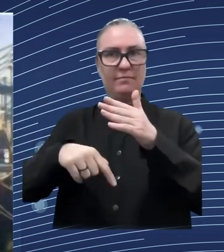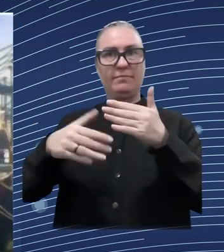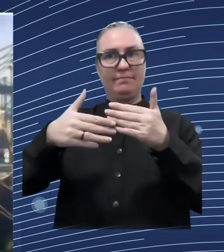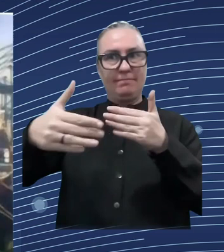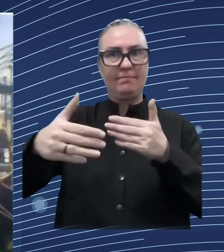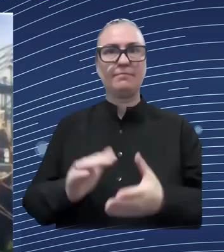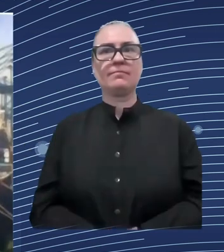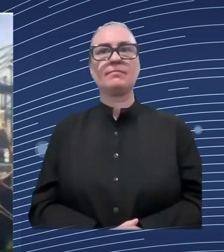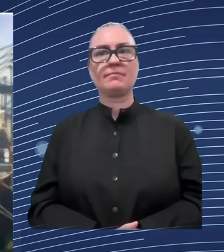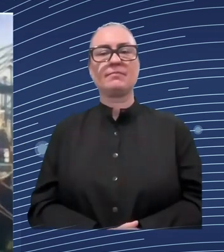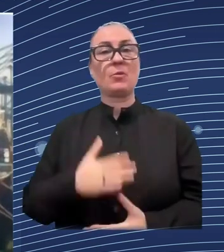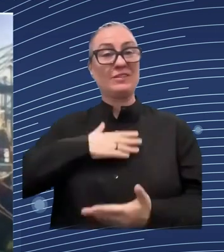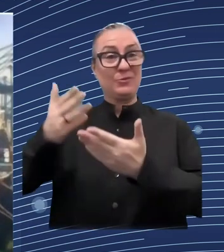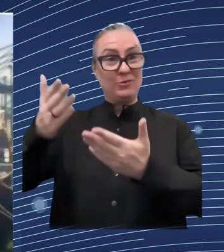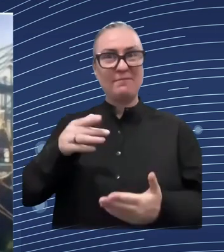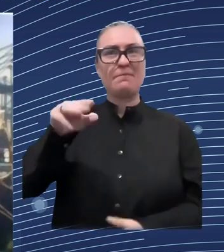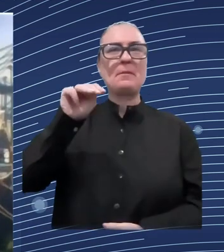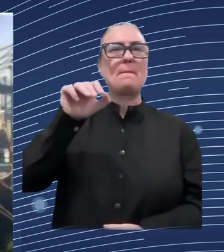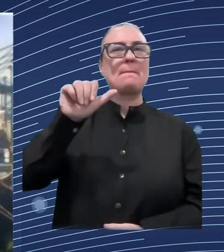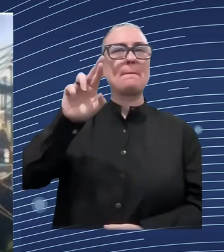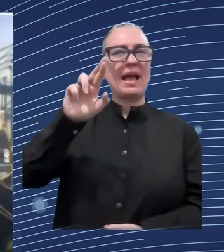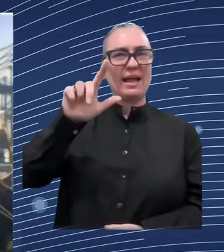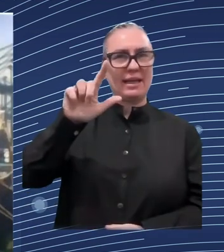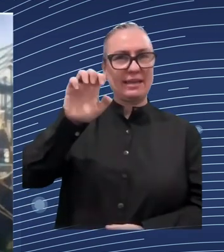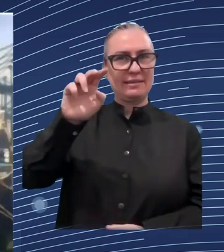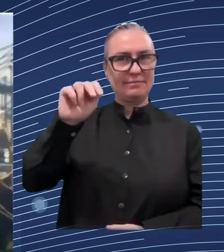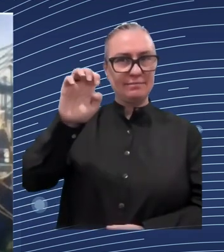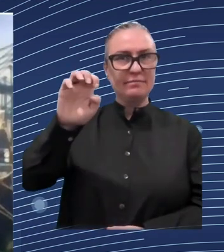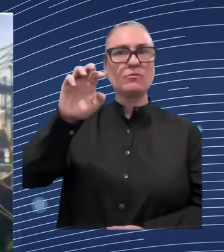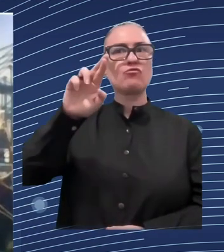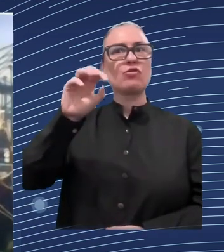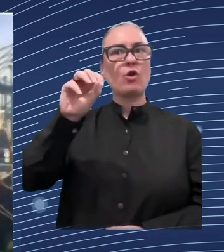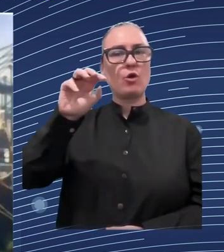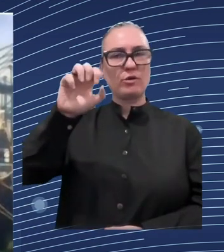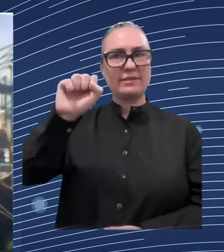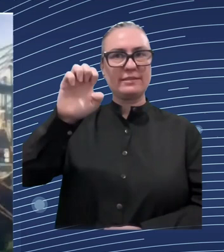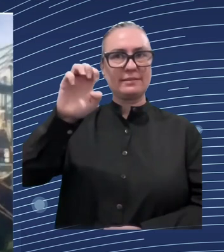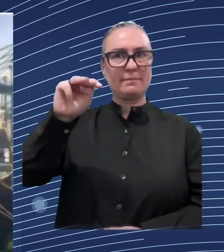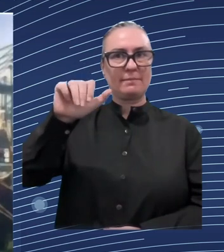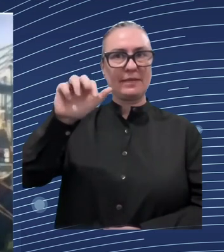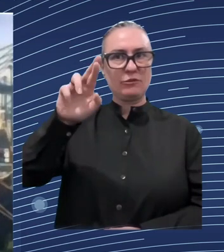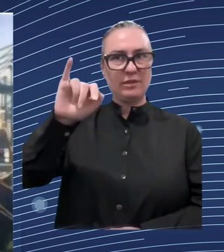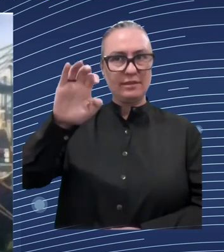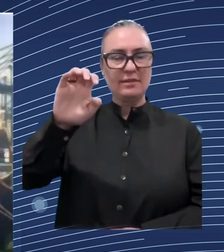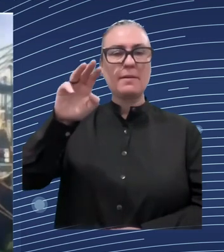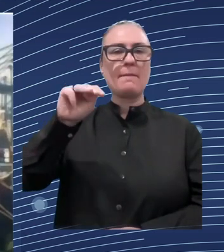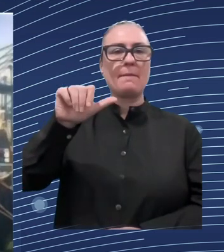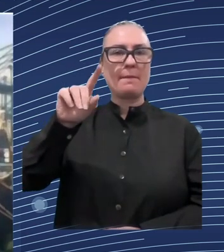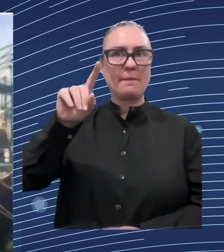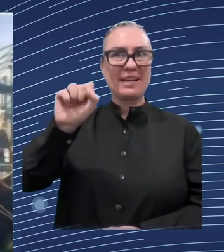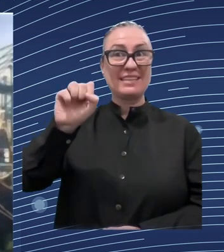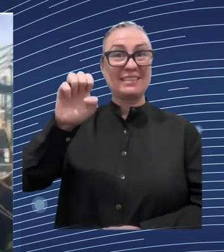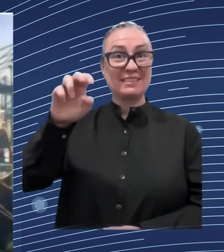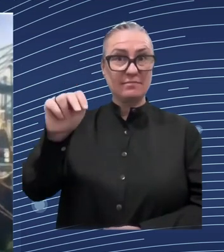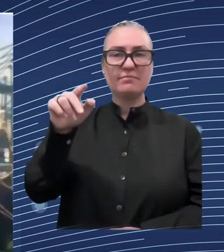uh welcome also vasily tofan who's the senior partner at horizon capital ukraine one of the leading private equity firms in